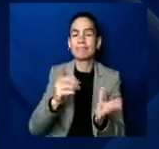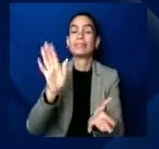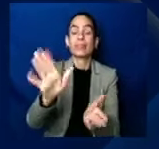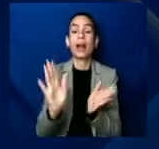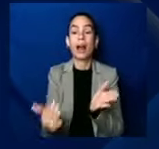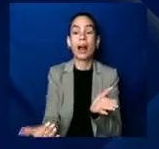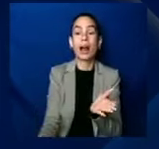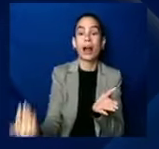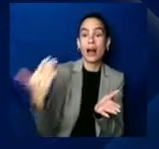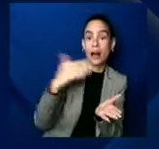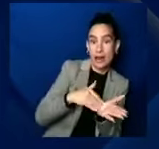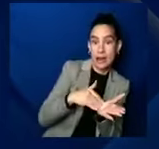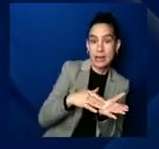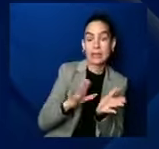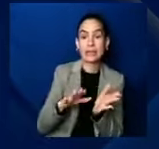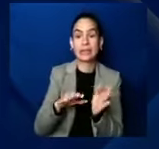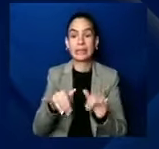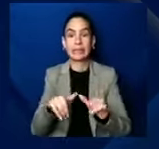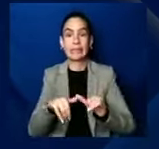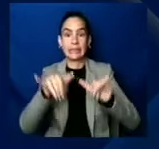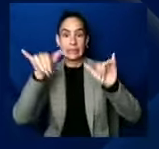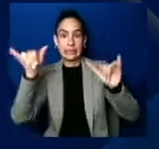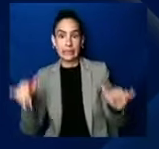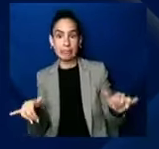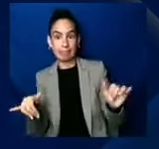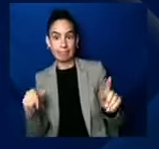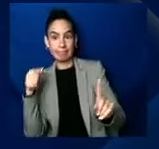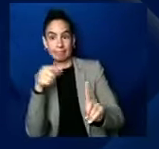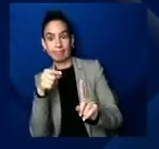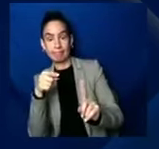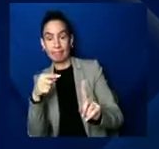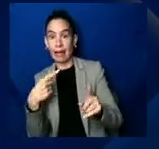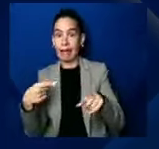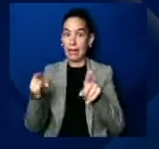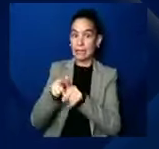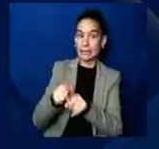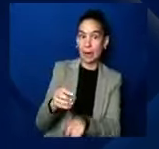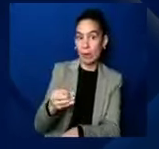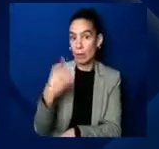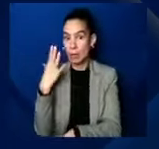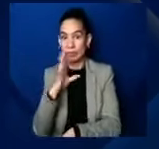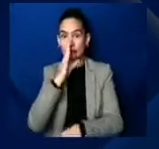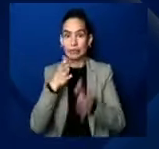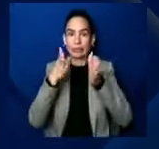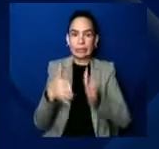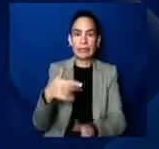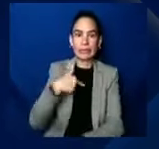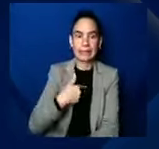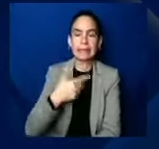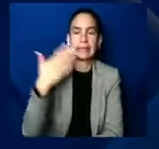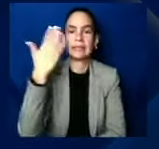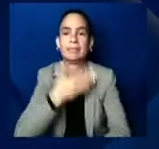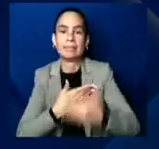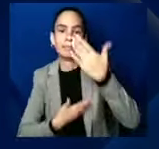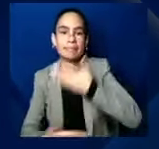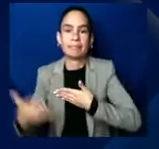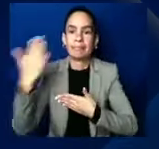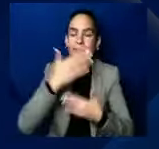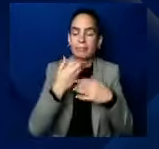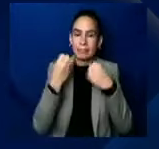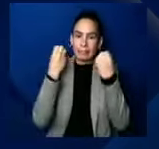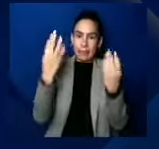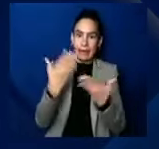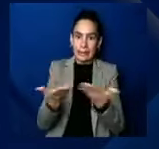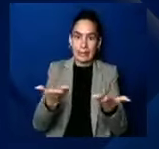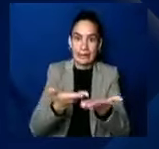have blind spots to this and it's, only through the relationship I've had really now with, with my life, my wife for the last